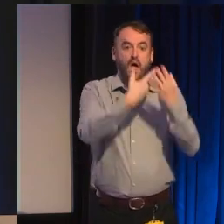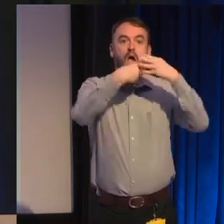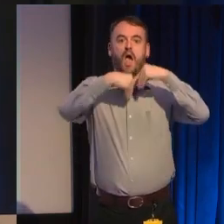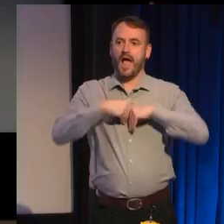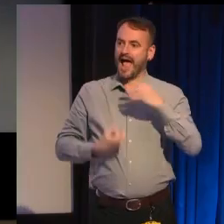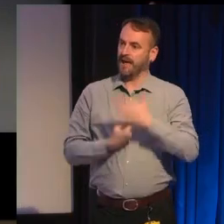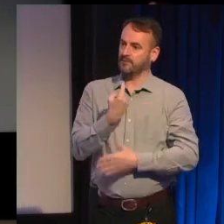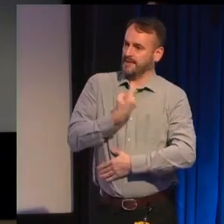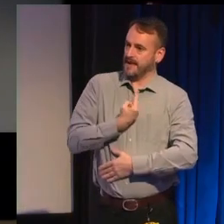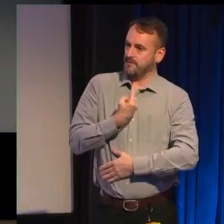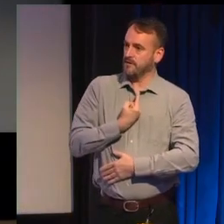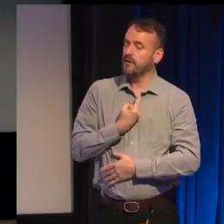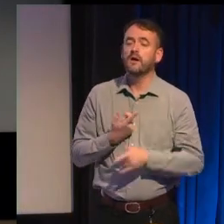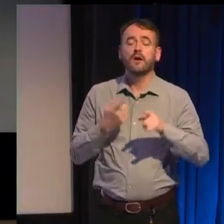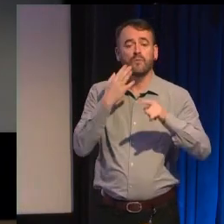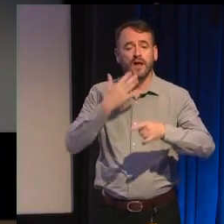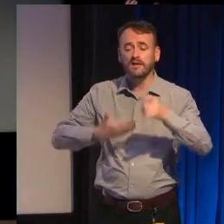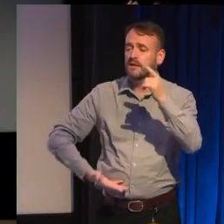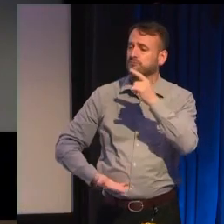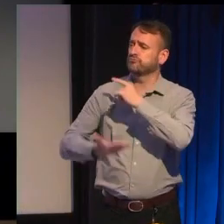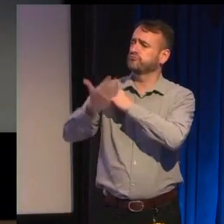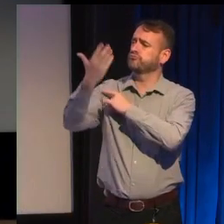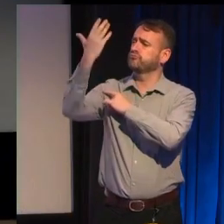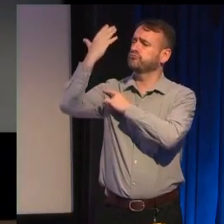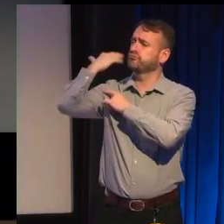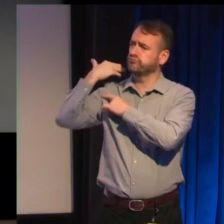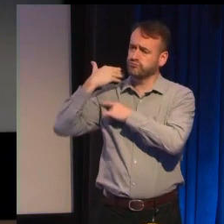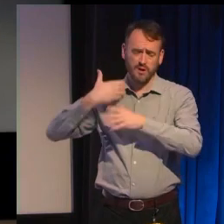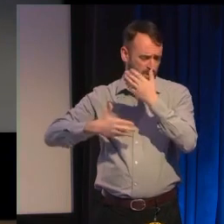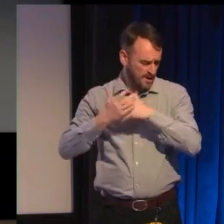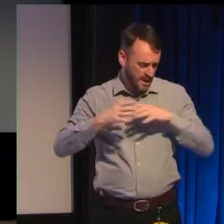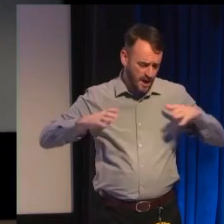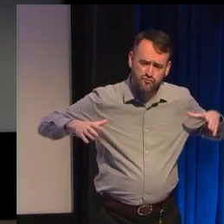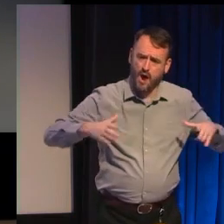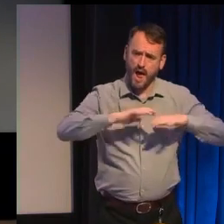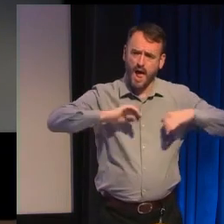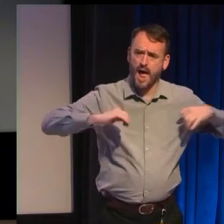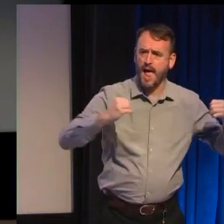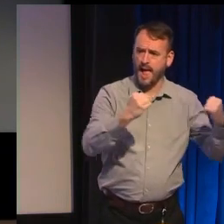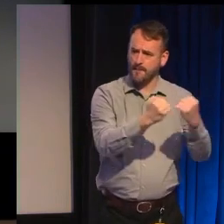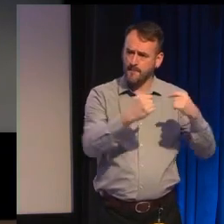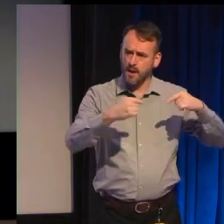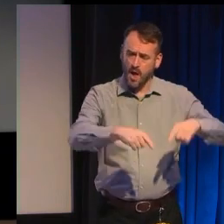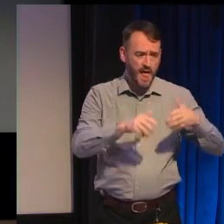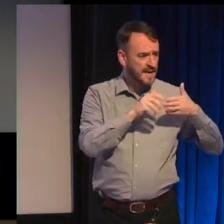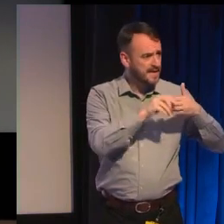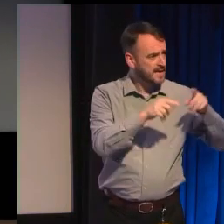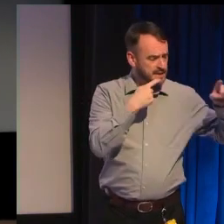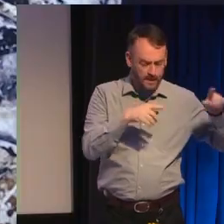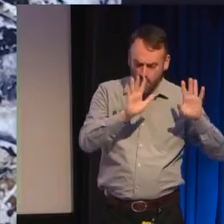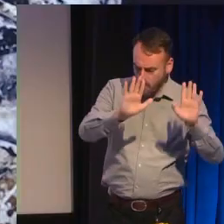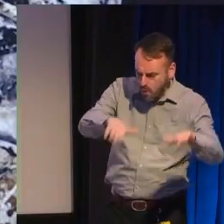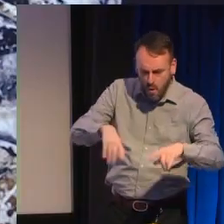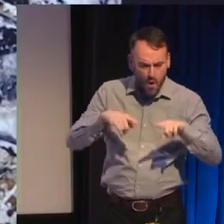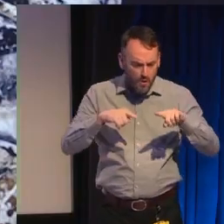this worked pretty well if a tribal elder told a story about the foolish hunter who got eaten by a lion then you might want to treat that as